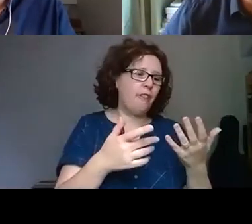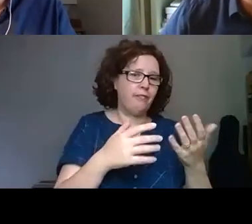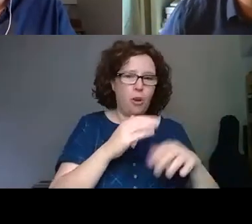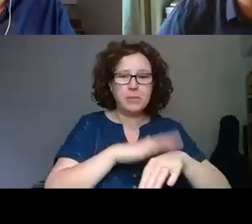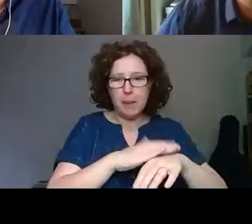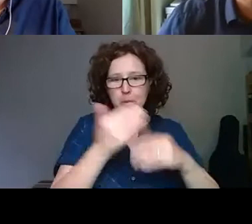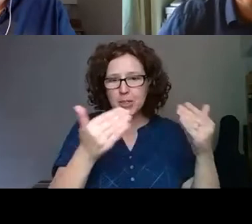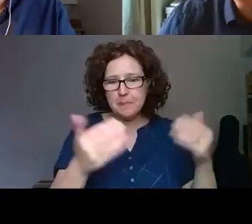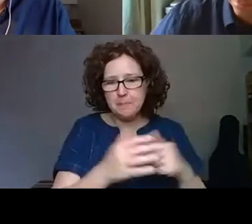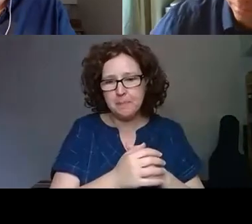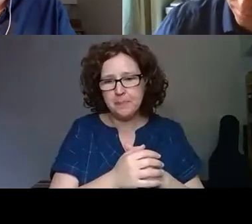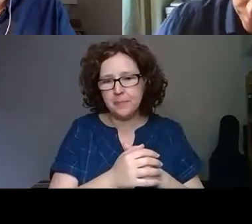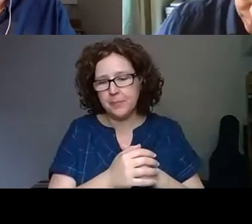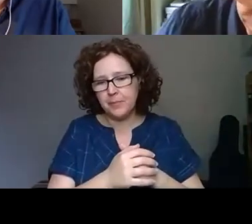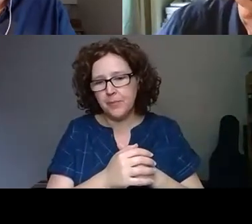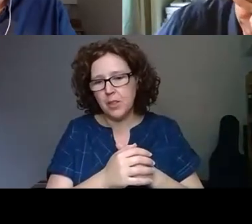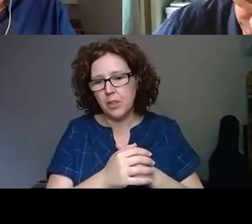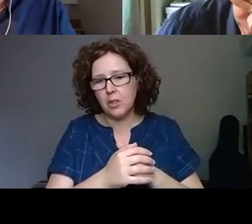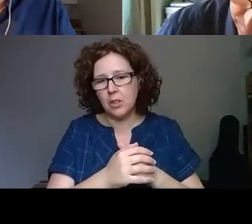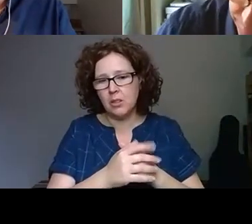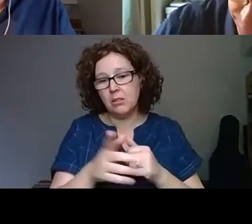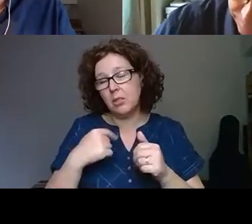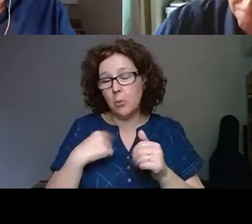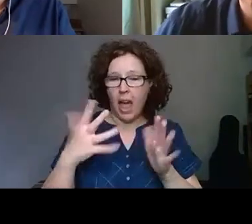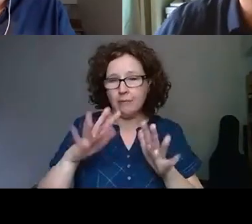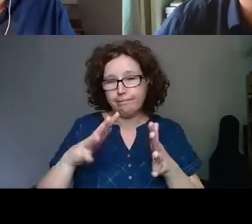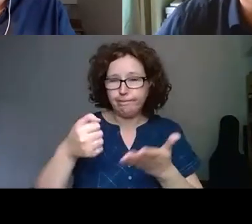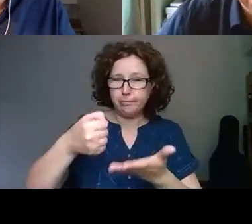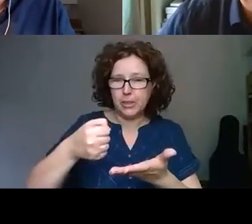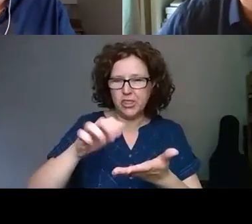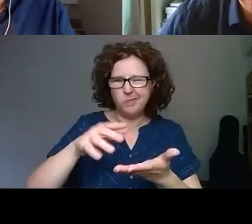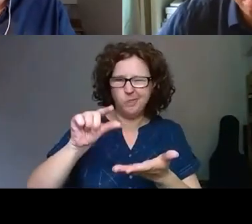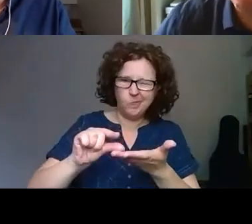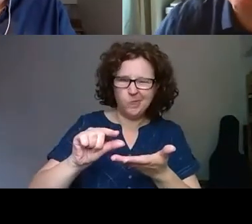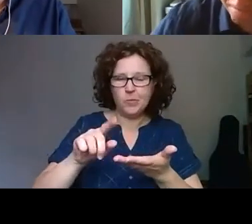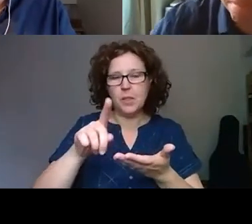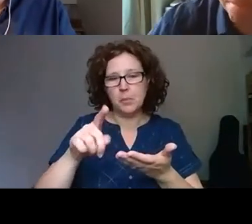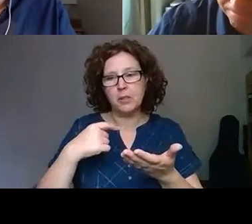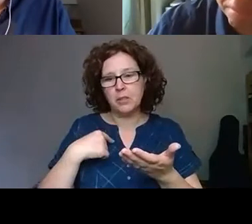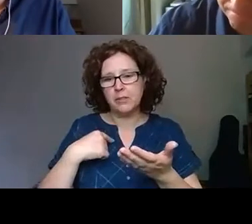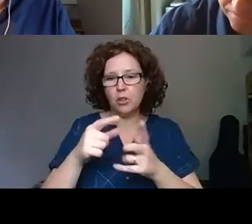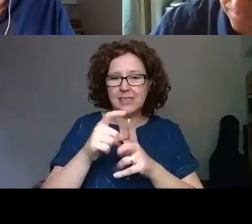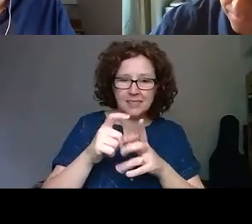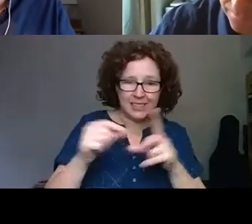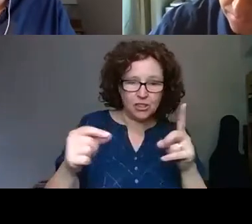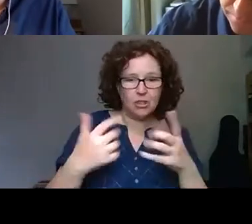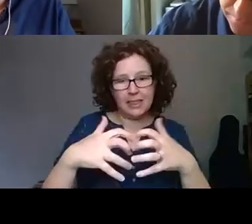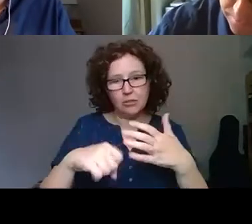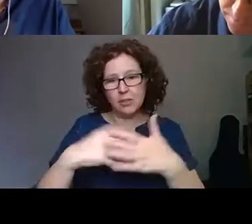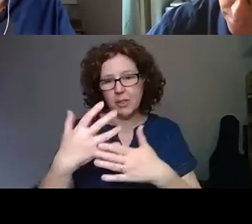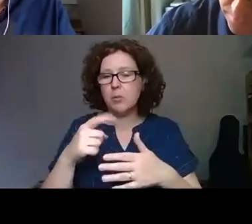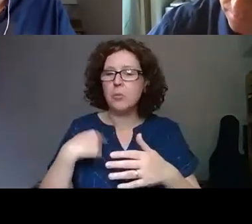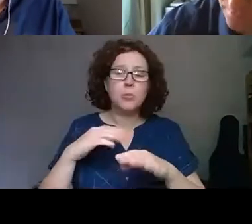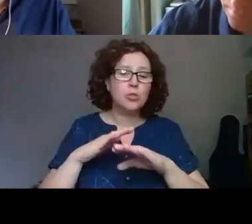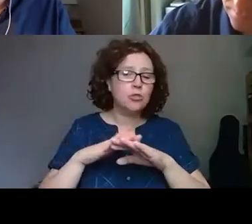So with our rather modest budget of digital or technological development, we are not really trying to